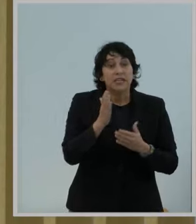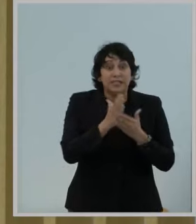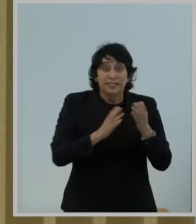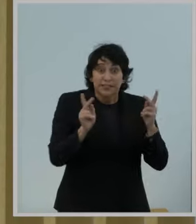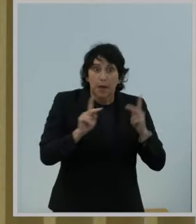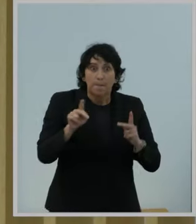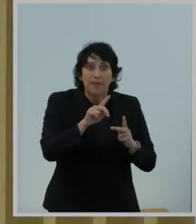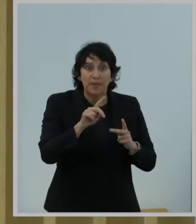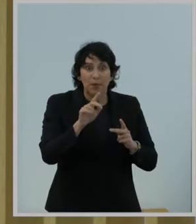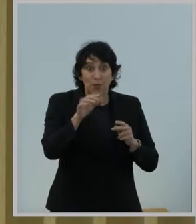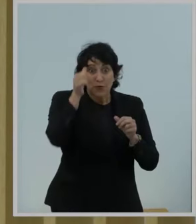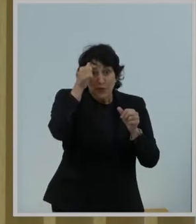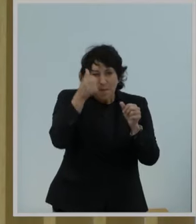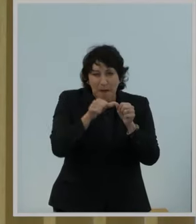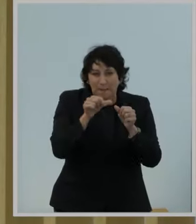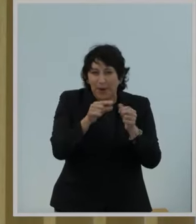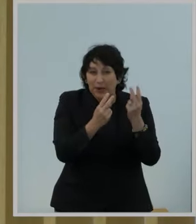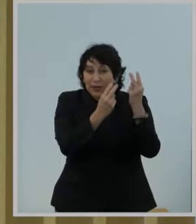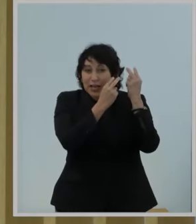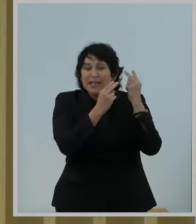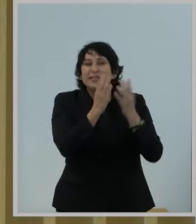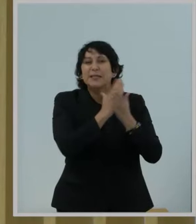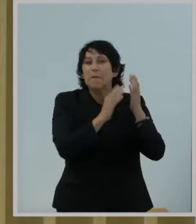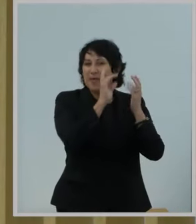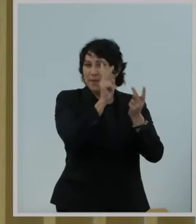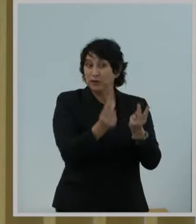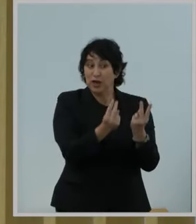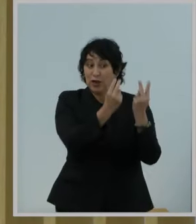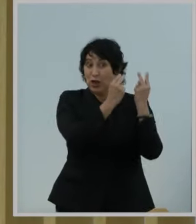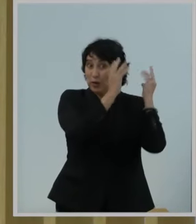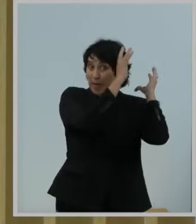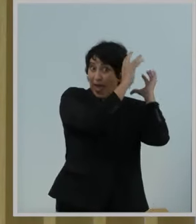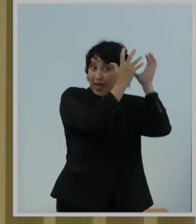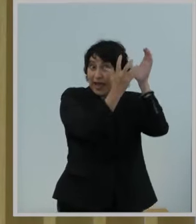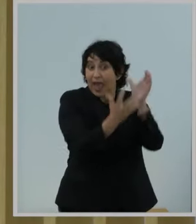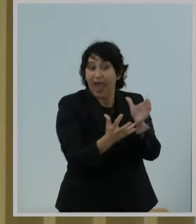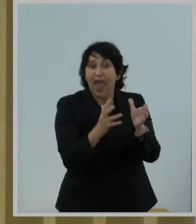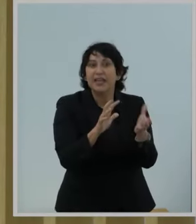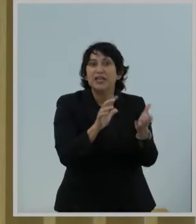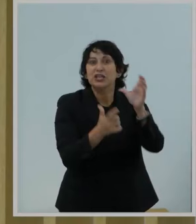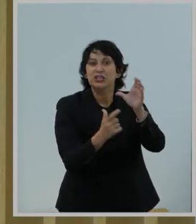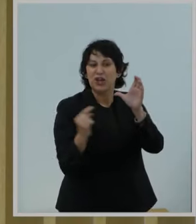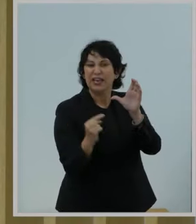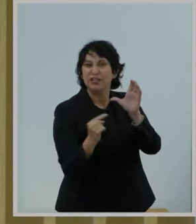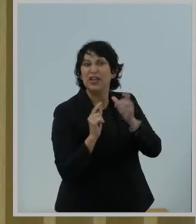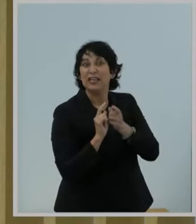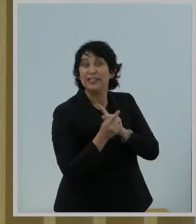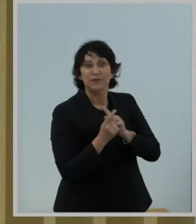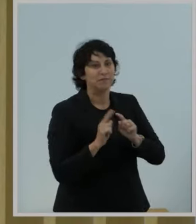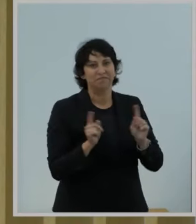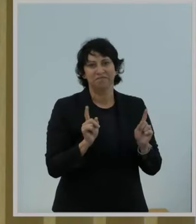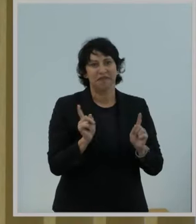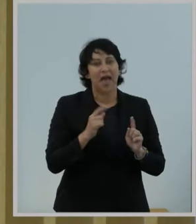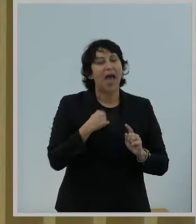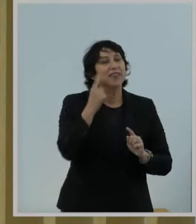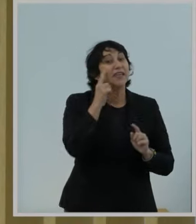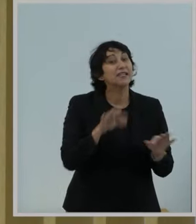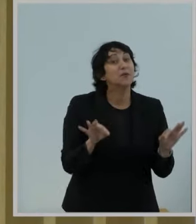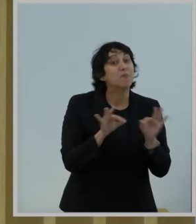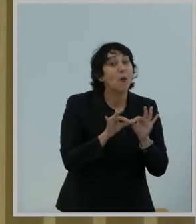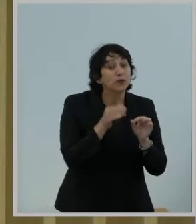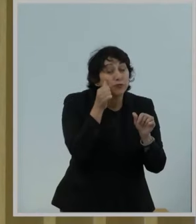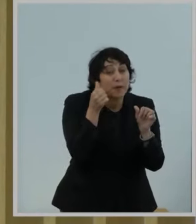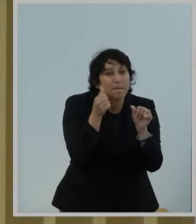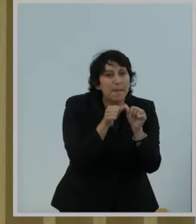memory hole this entire episode because it's not conducive to present goals, I think it's important to remember what